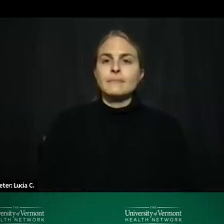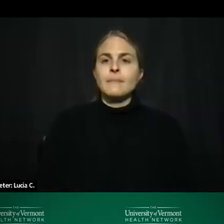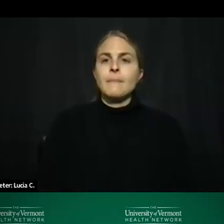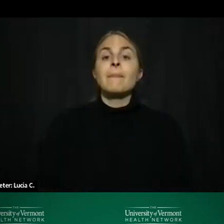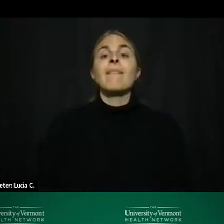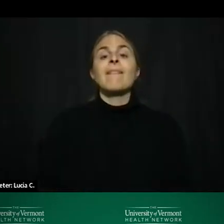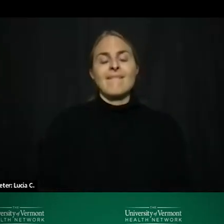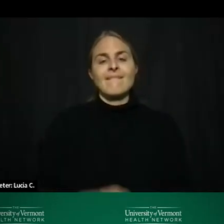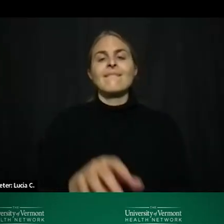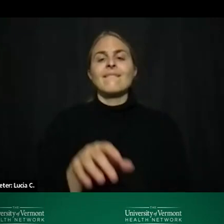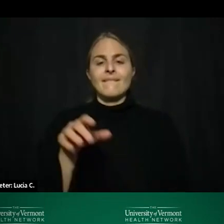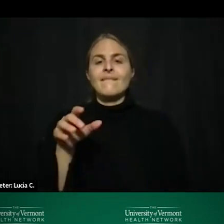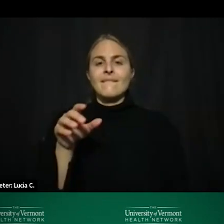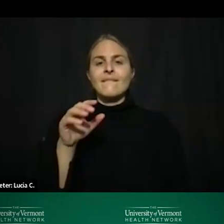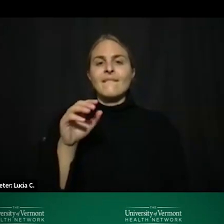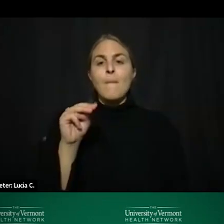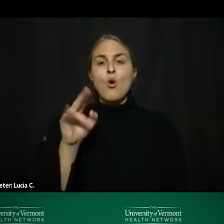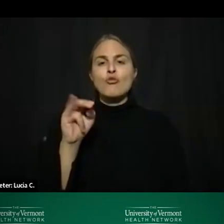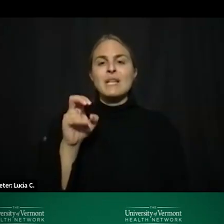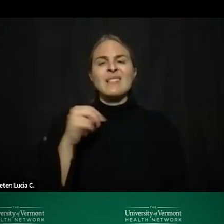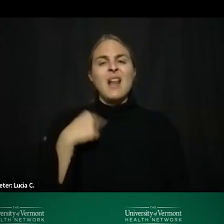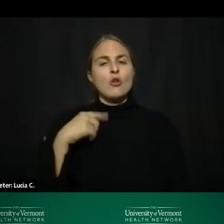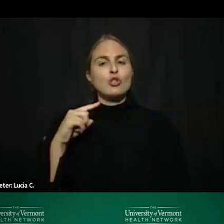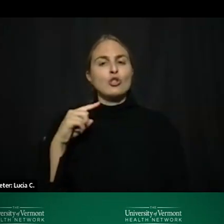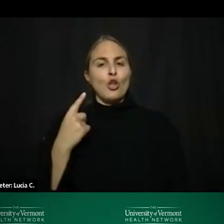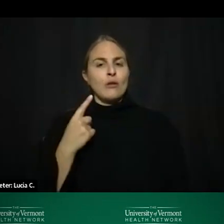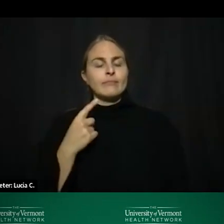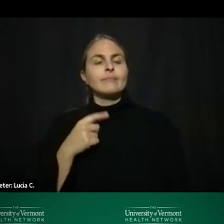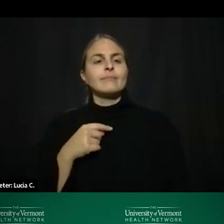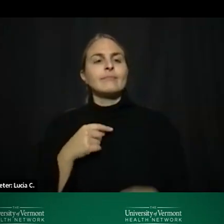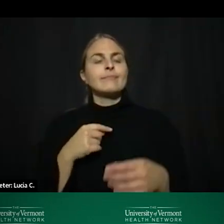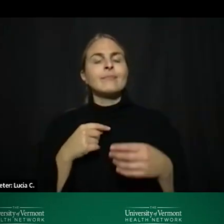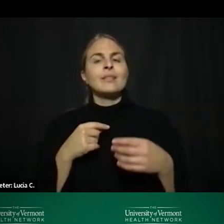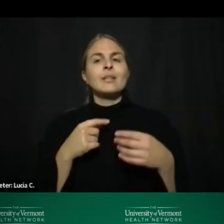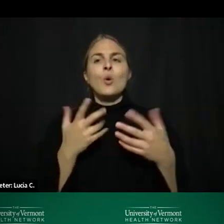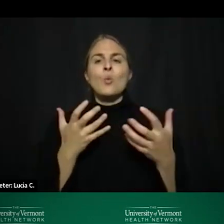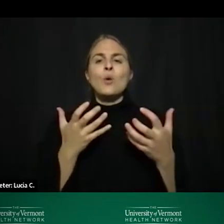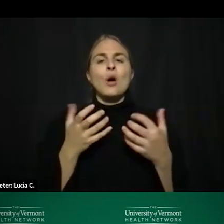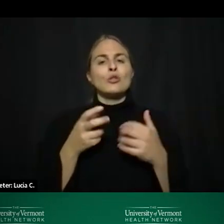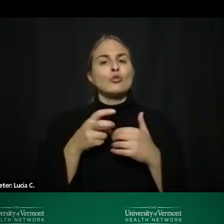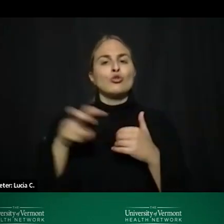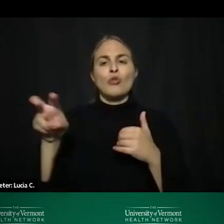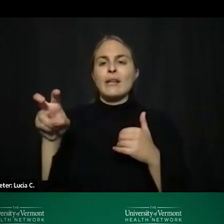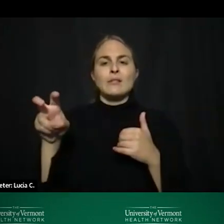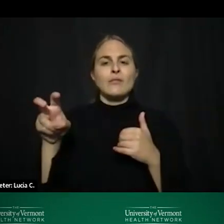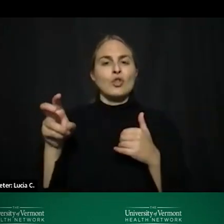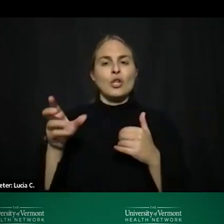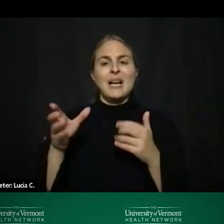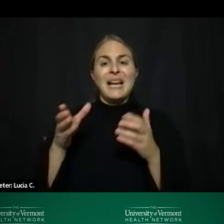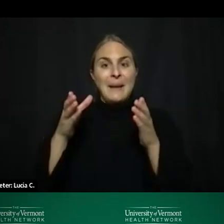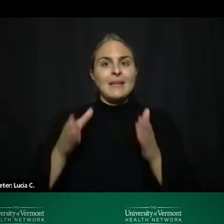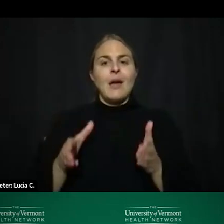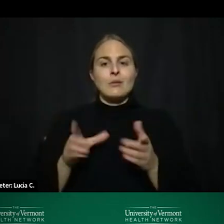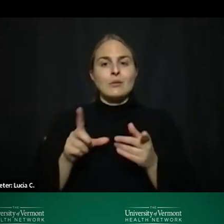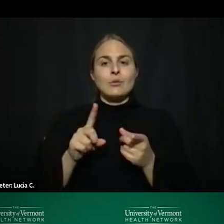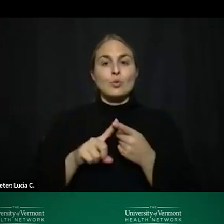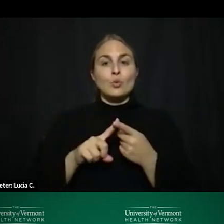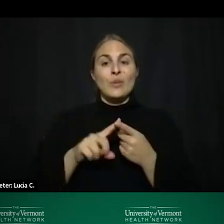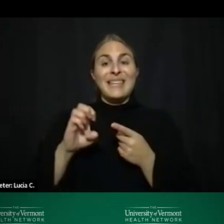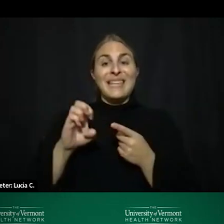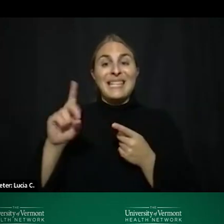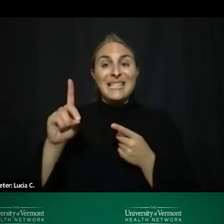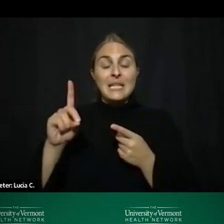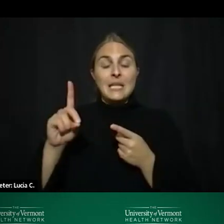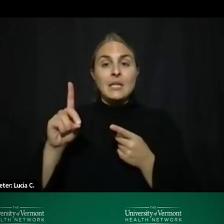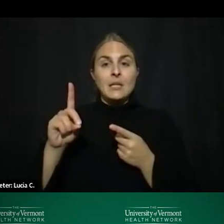i'll start and i'll hand off to charlotte uh we only want to transfer guests to the emergency department who need